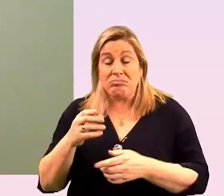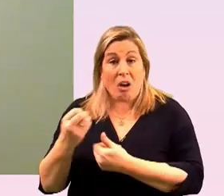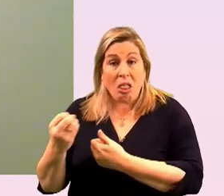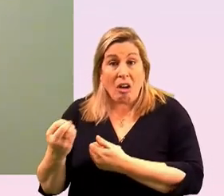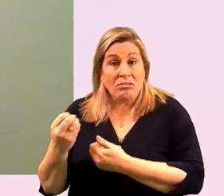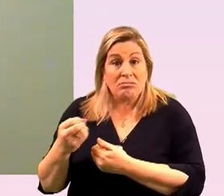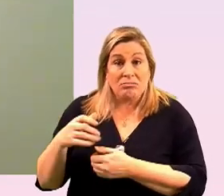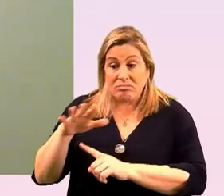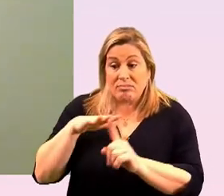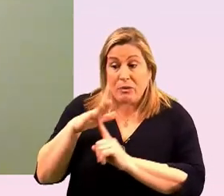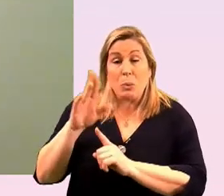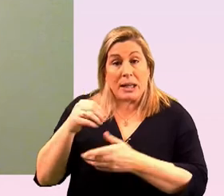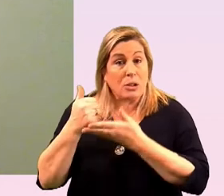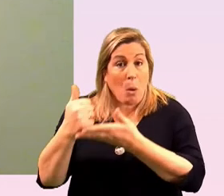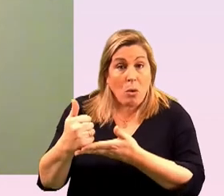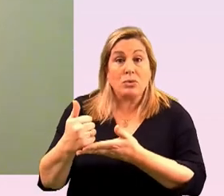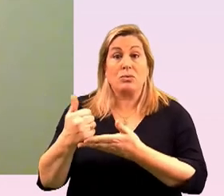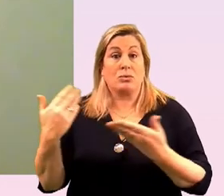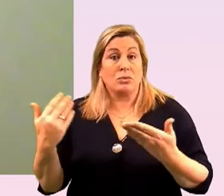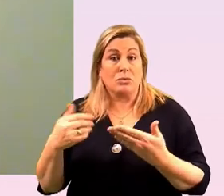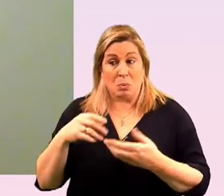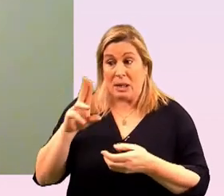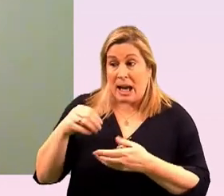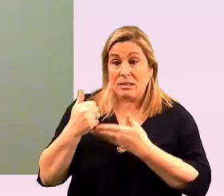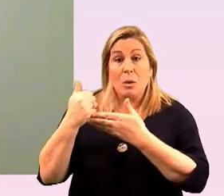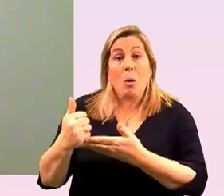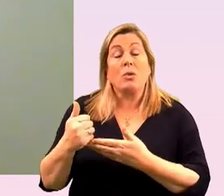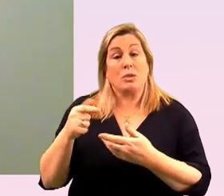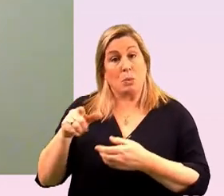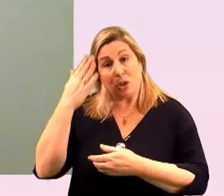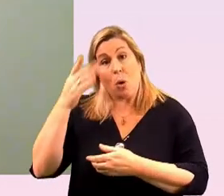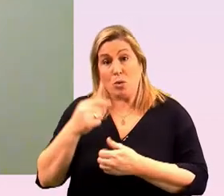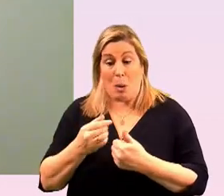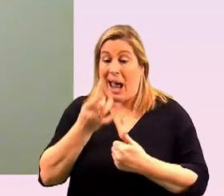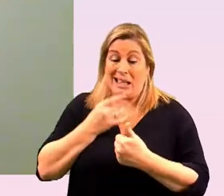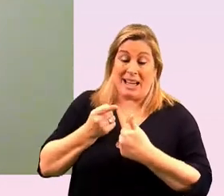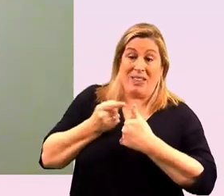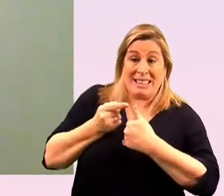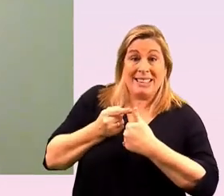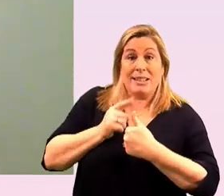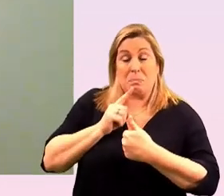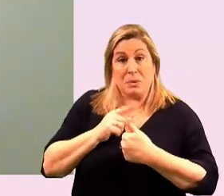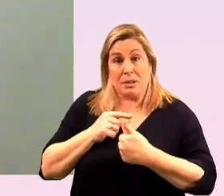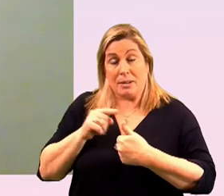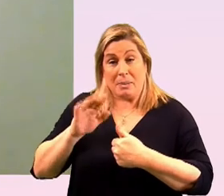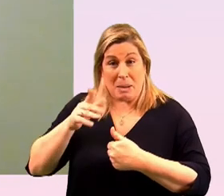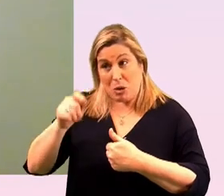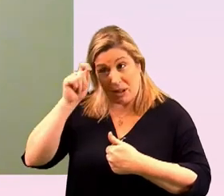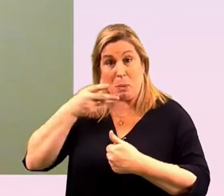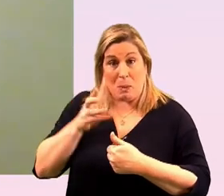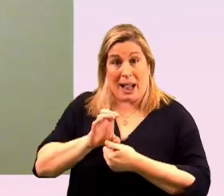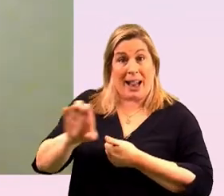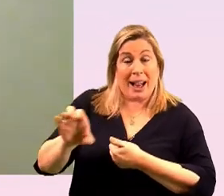you know it can offer more support while we know that you're coming to us with this ask because you know we think we might fund it